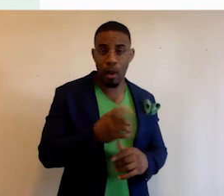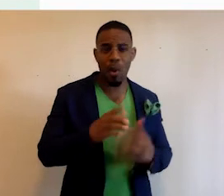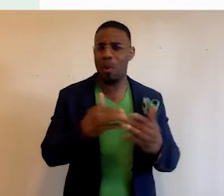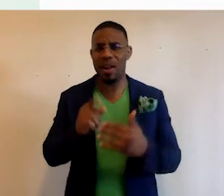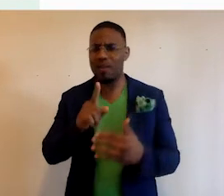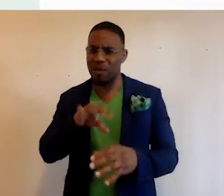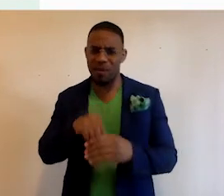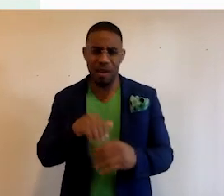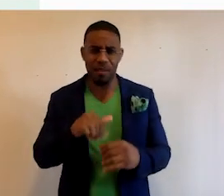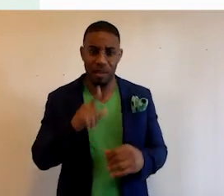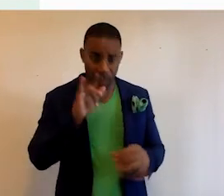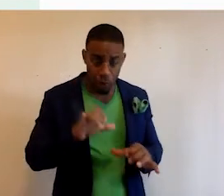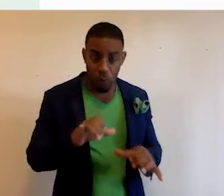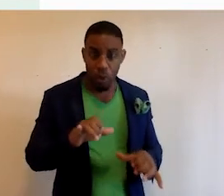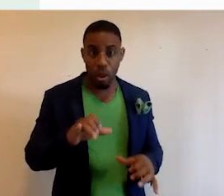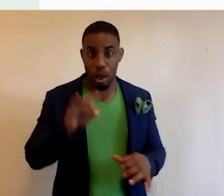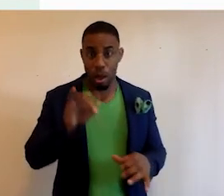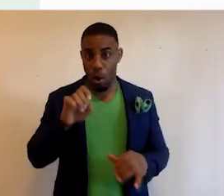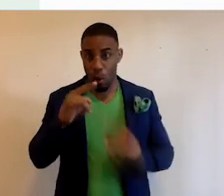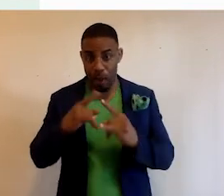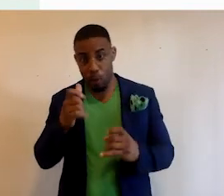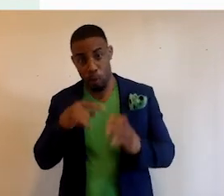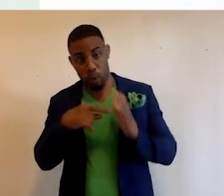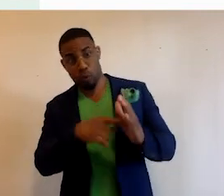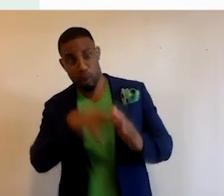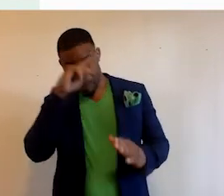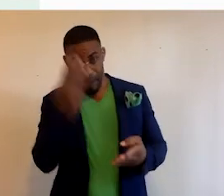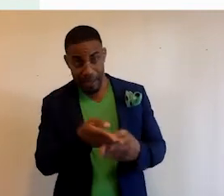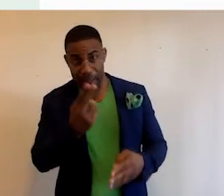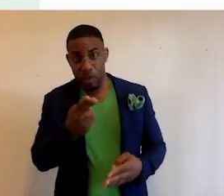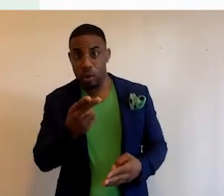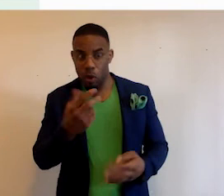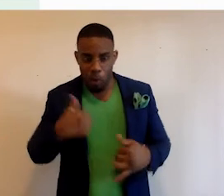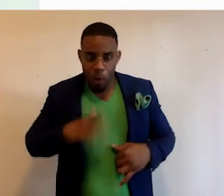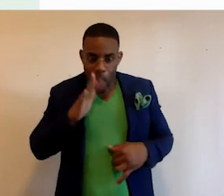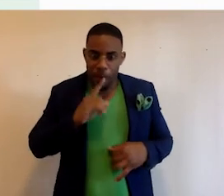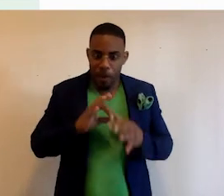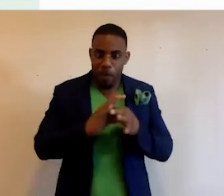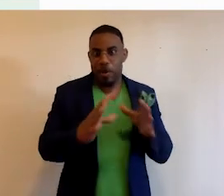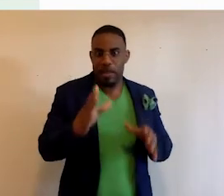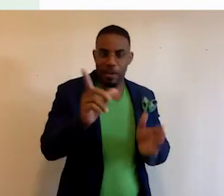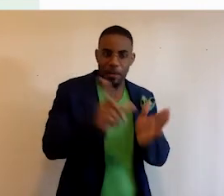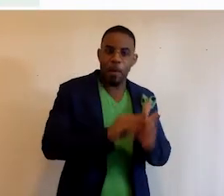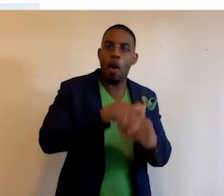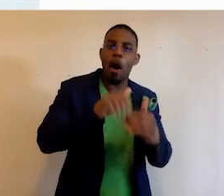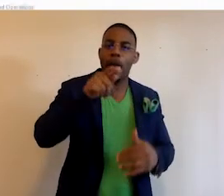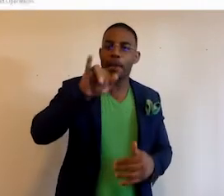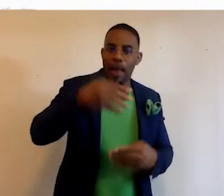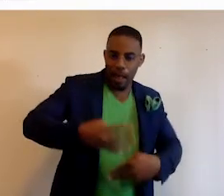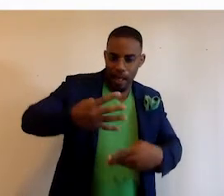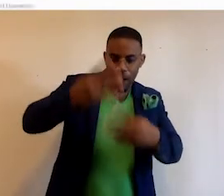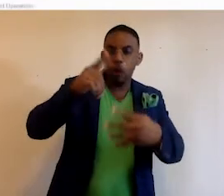whatever you're developing. If you're going to Code Camp and you want to showcase Black history, we are going to be releasing all of these APIs